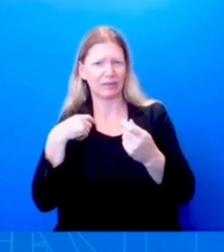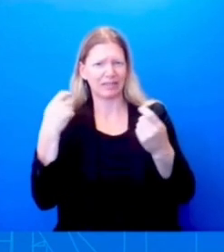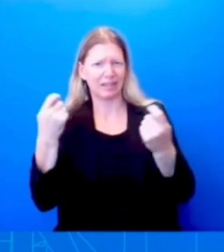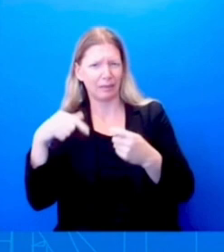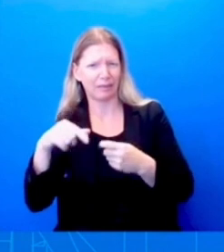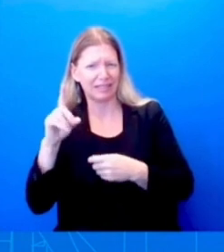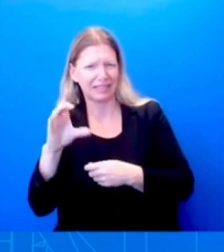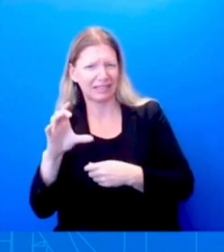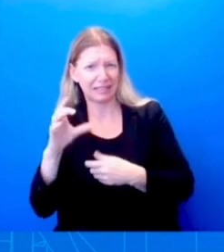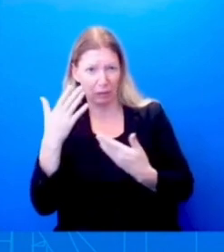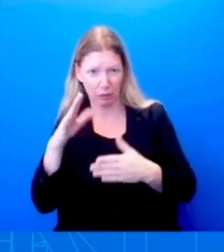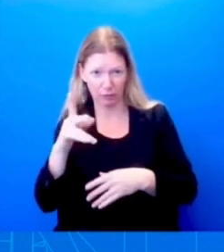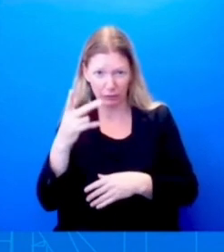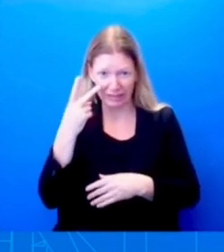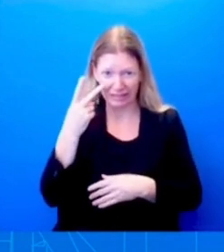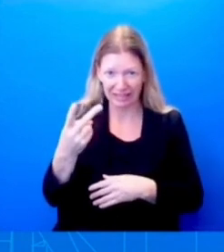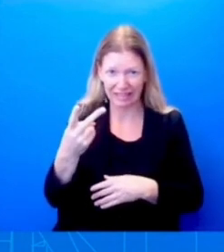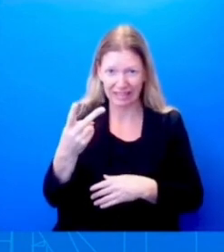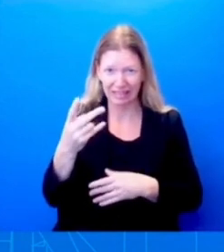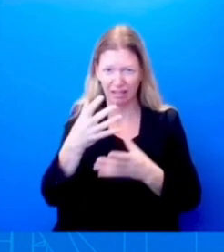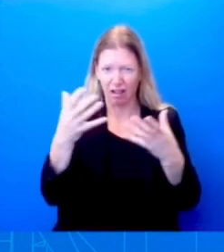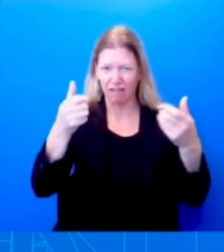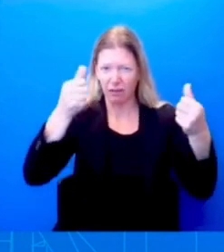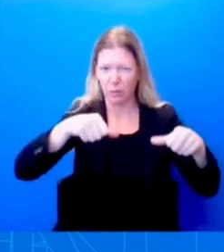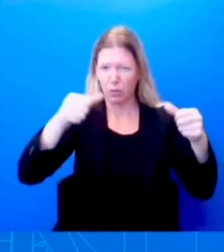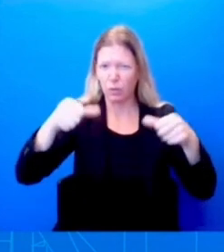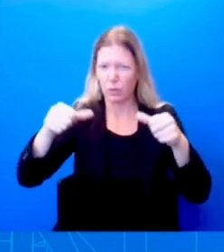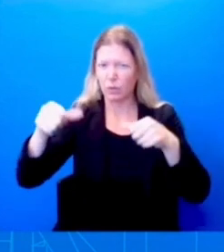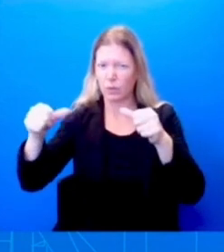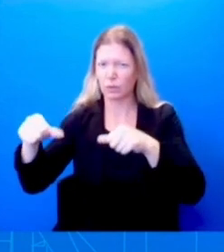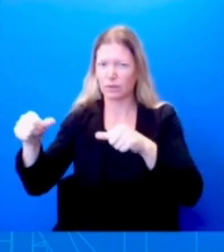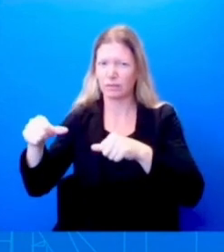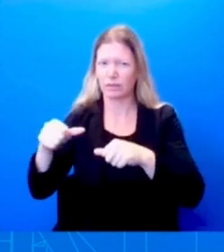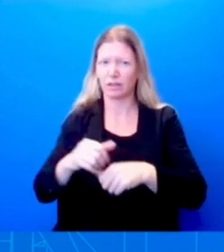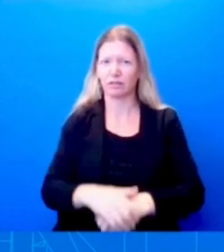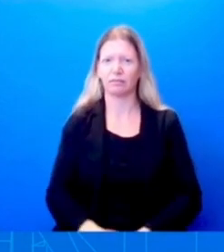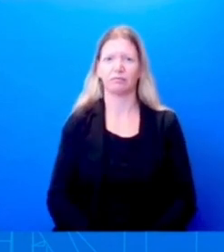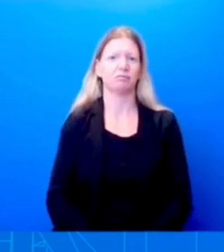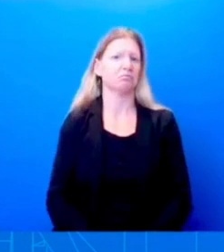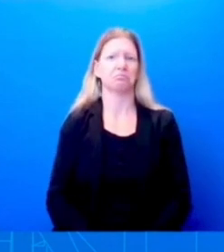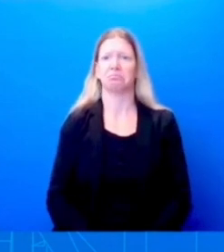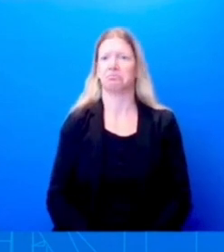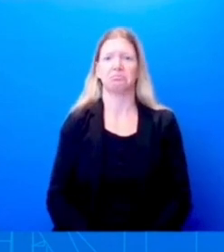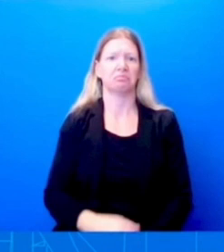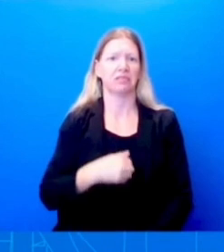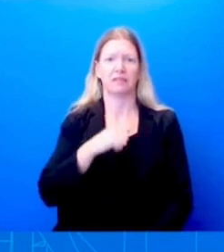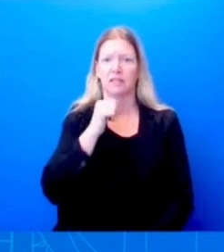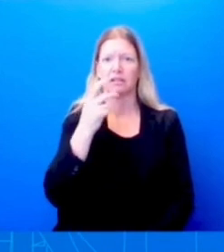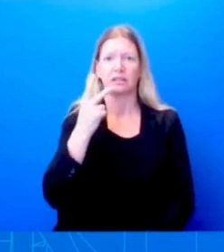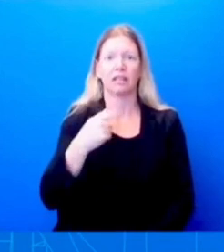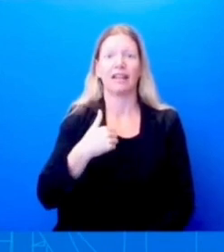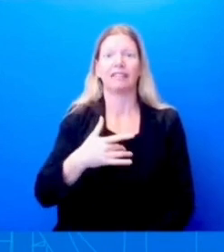posts on social media. I've not seen that, and I feel better that I haven't seen that. The reality is that